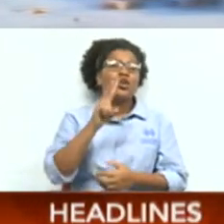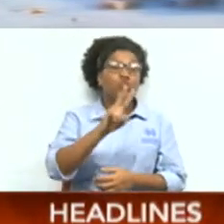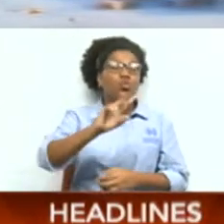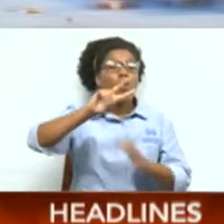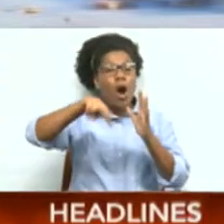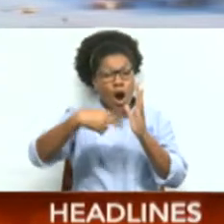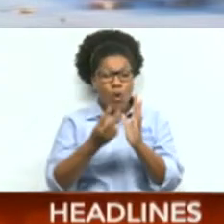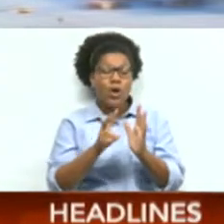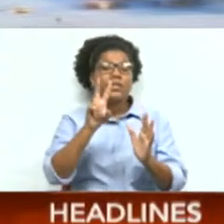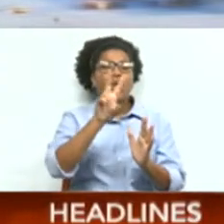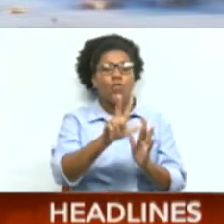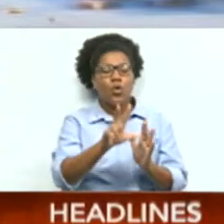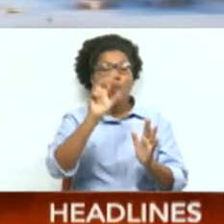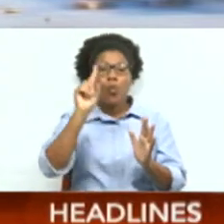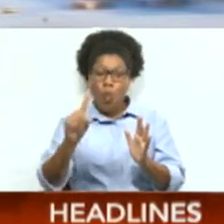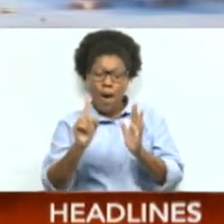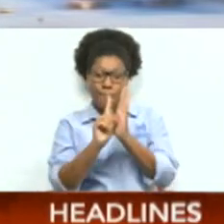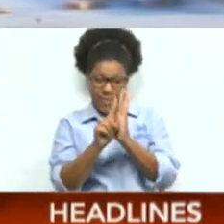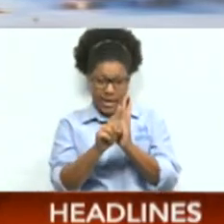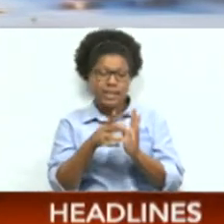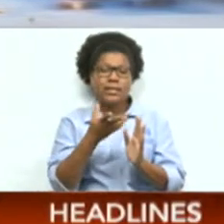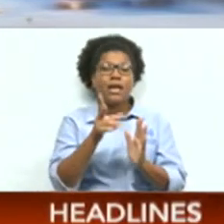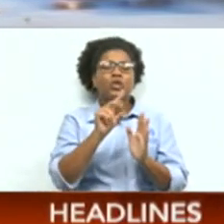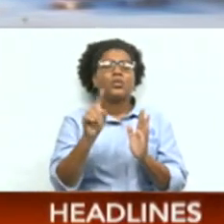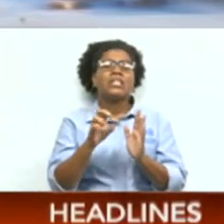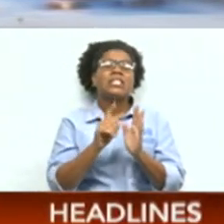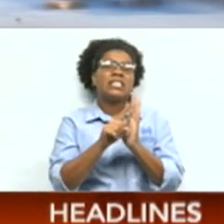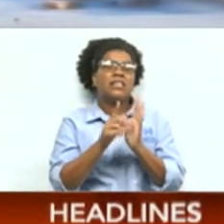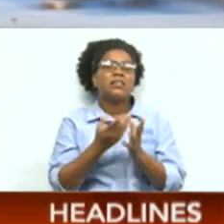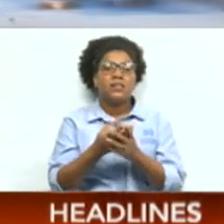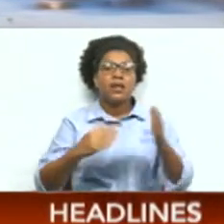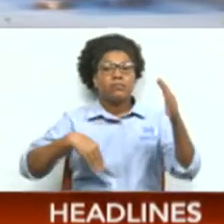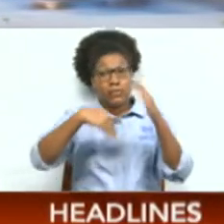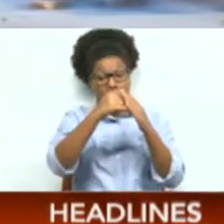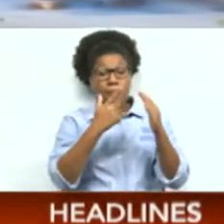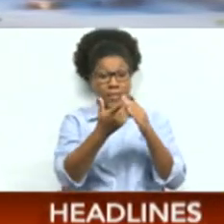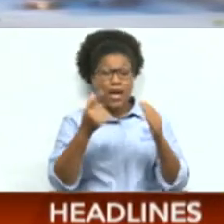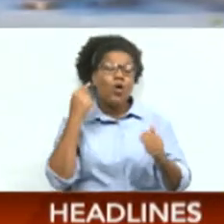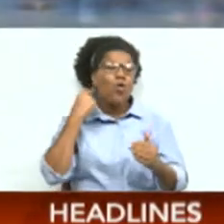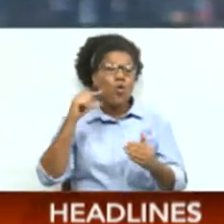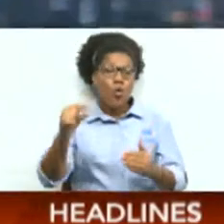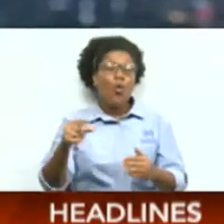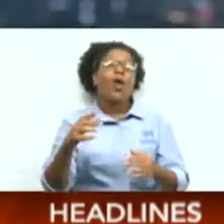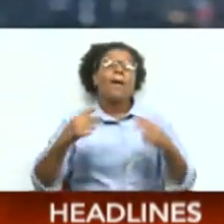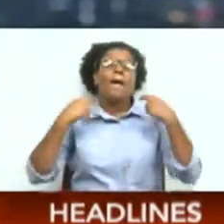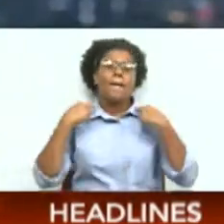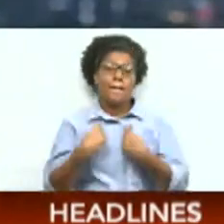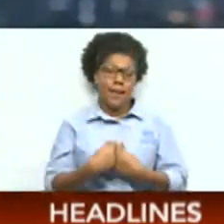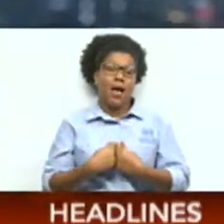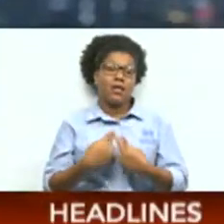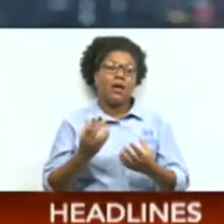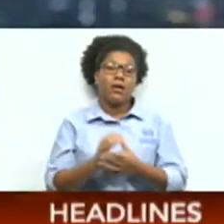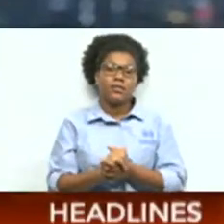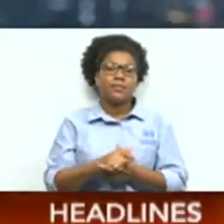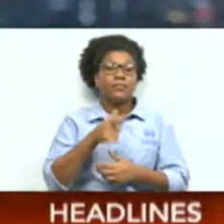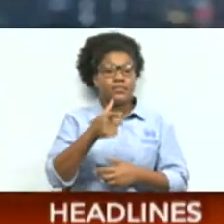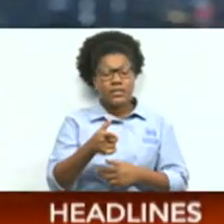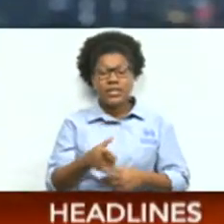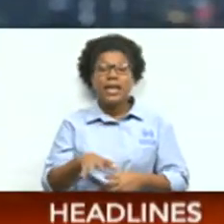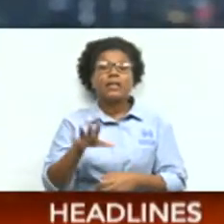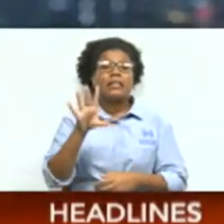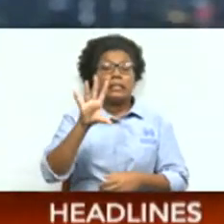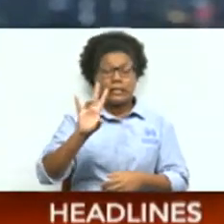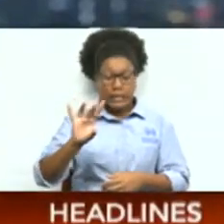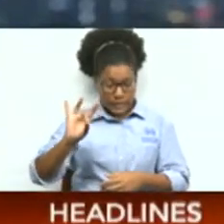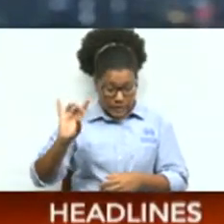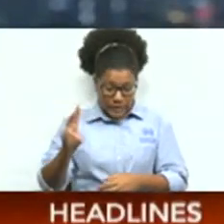minutes and 28 seconds for the top spot. Gold medal and cash reward. Well, Berio produced a jaw-dropping 7th place